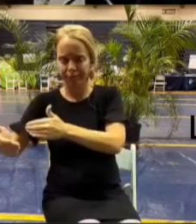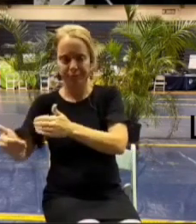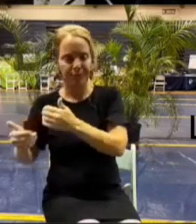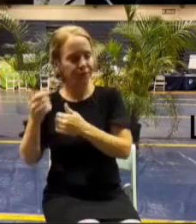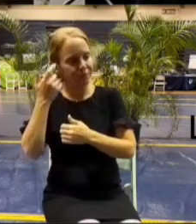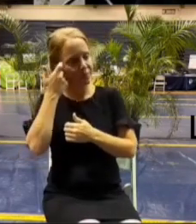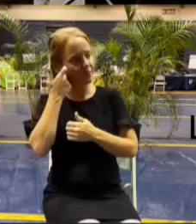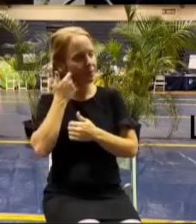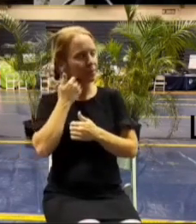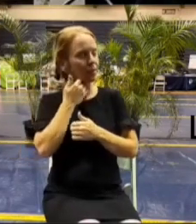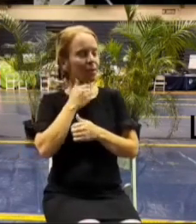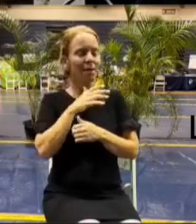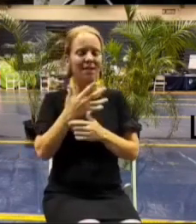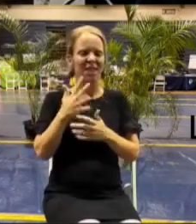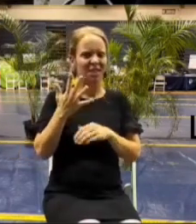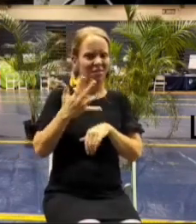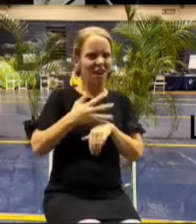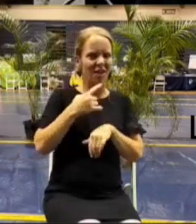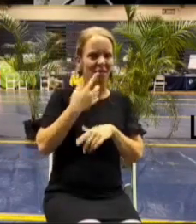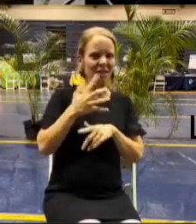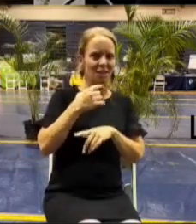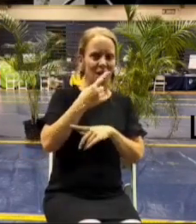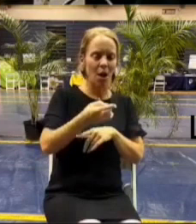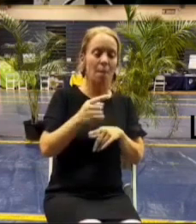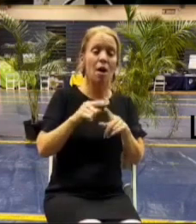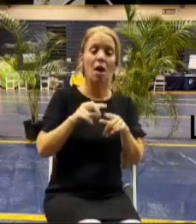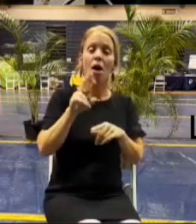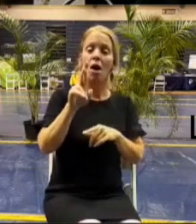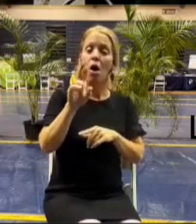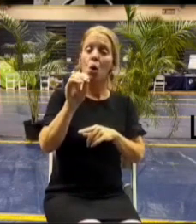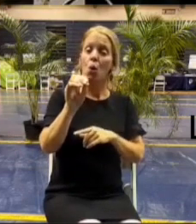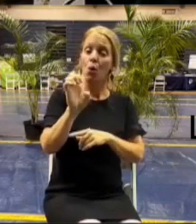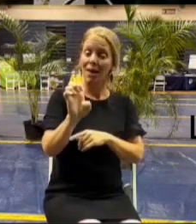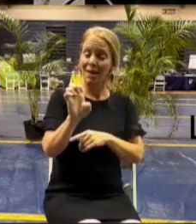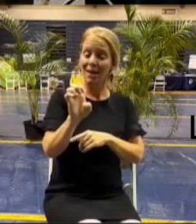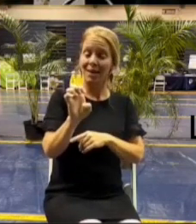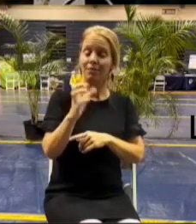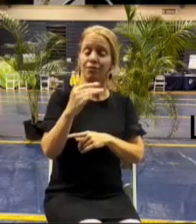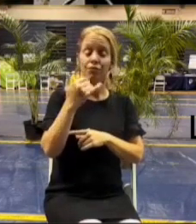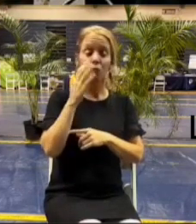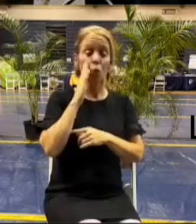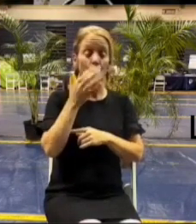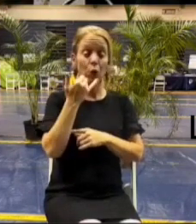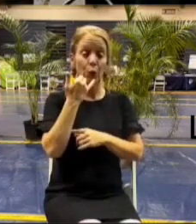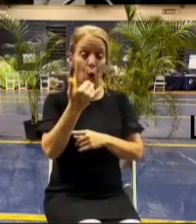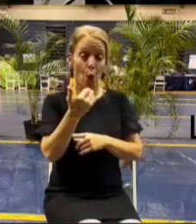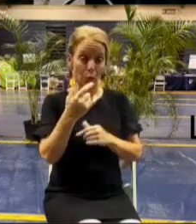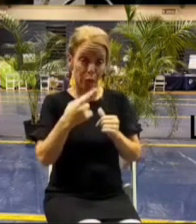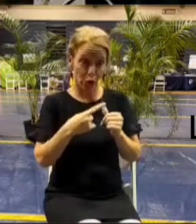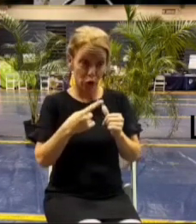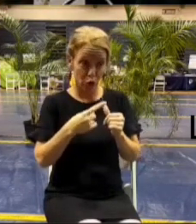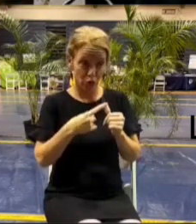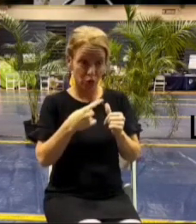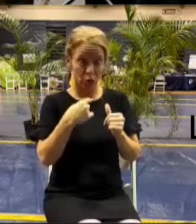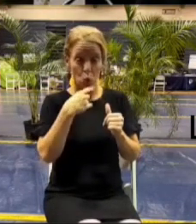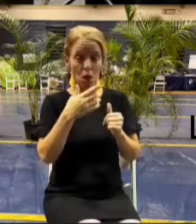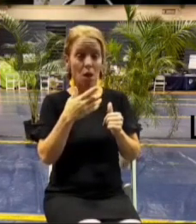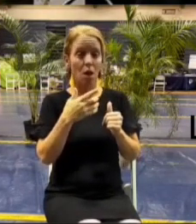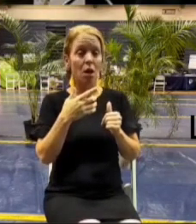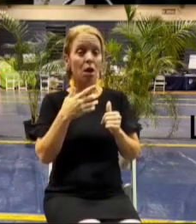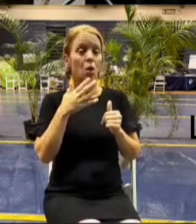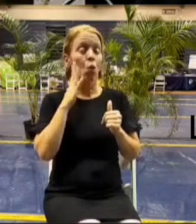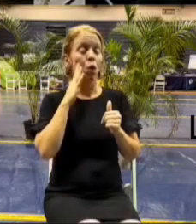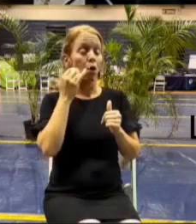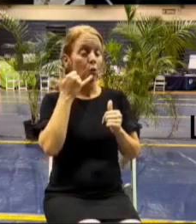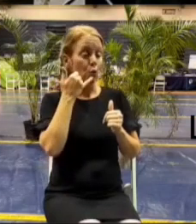i said it five times you will get a call to inform you we are going to make your home safer